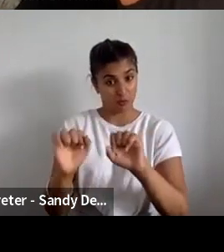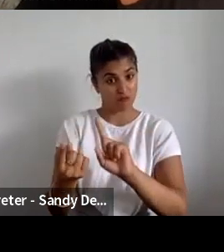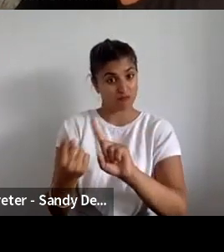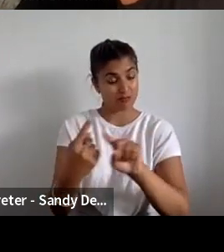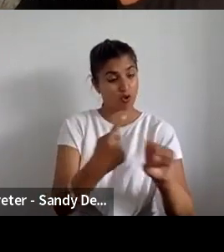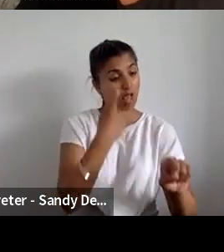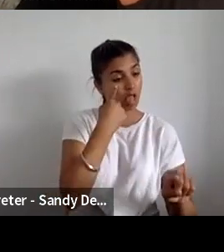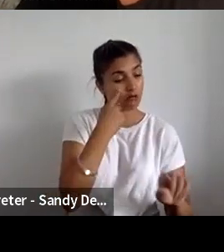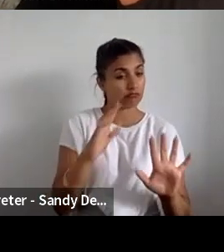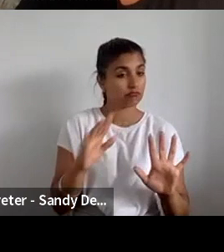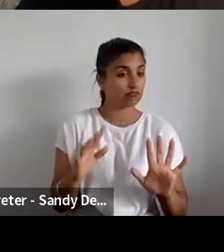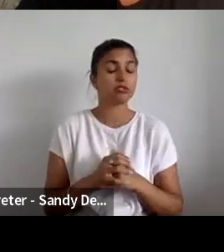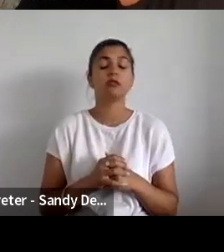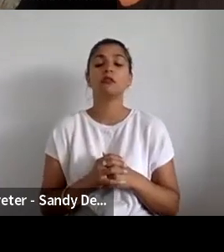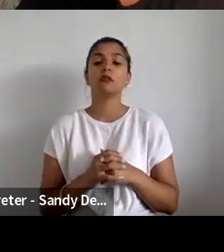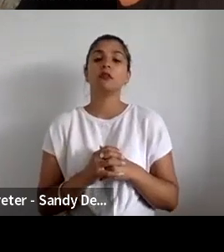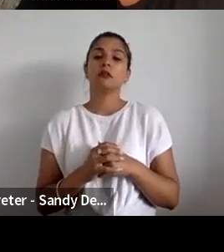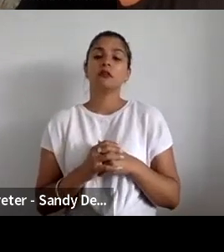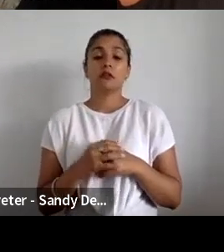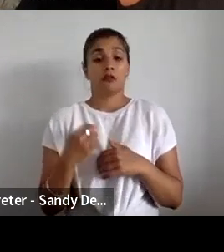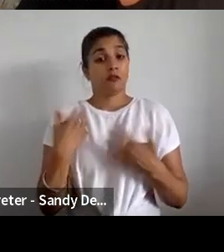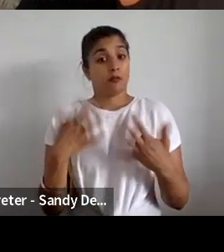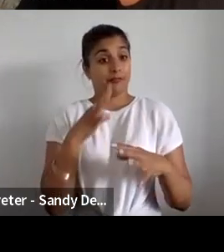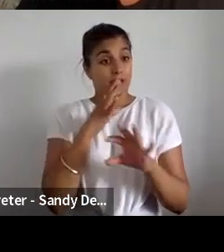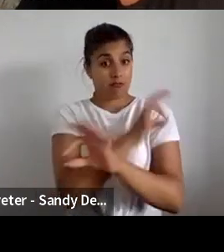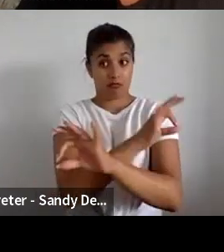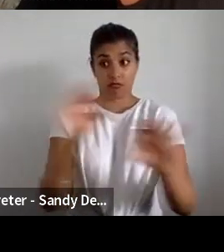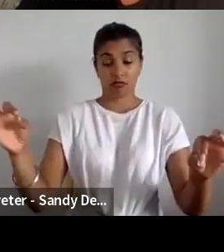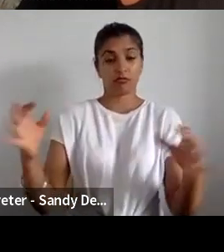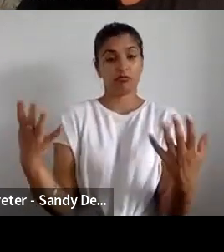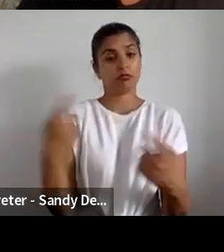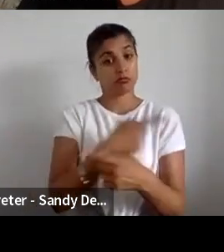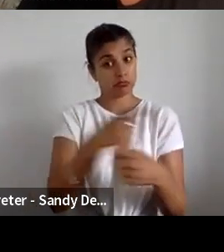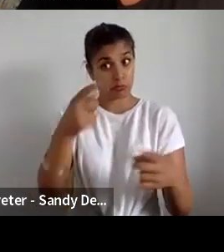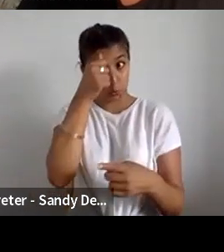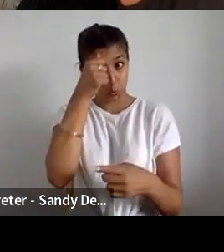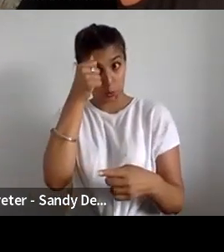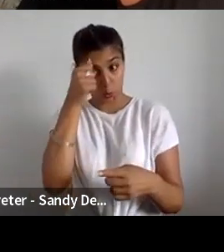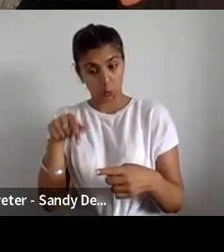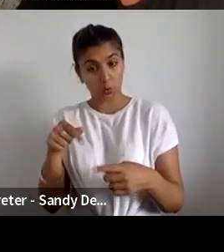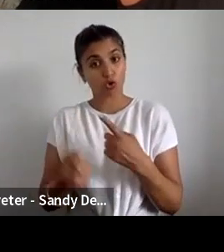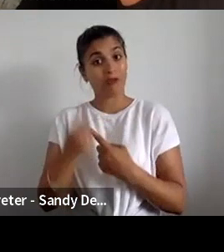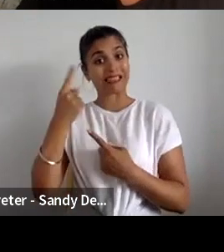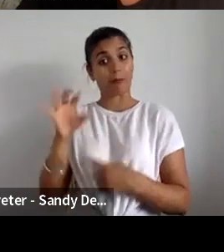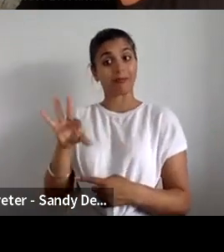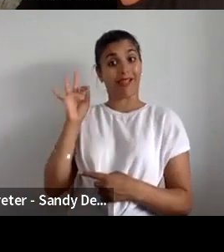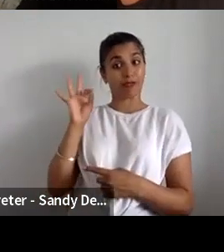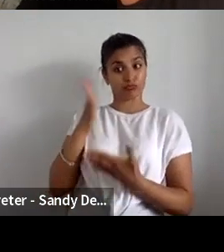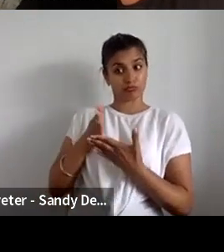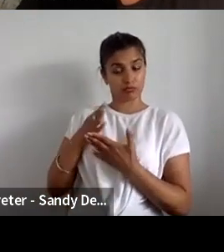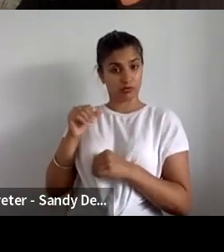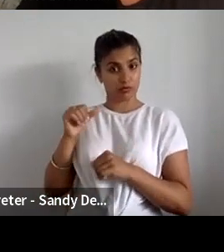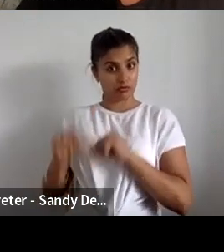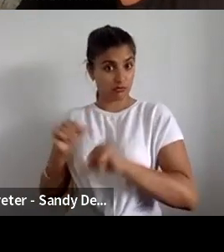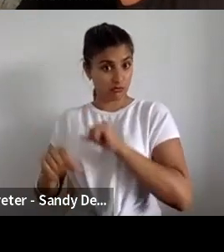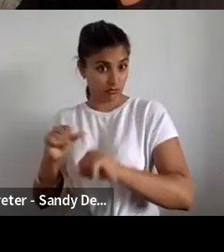good idea or not. We asked how many people knew that random was going to be the method by which the selection was going to